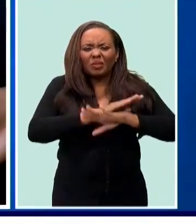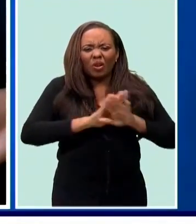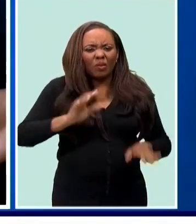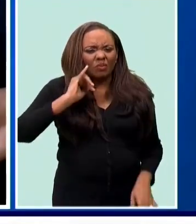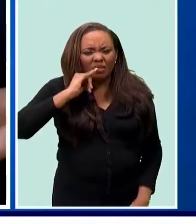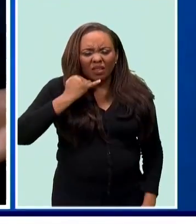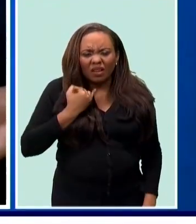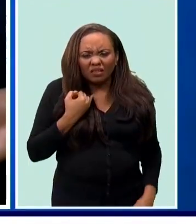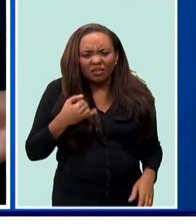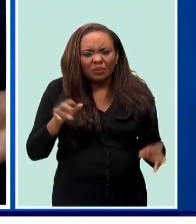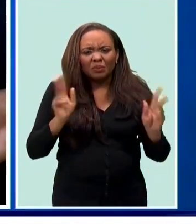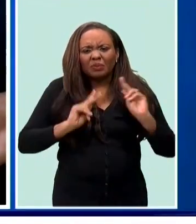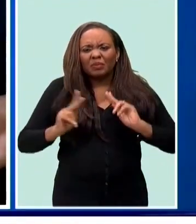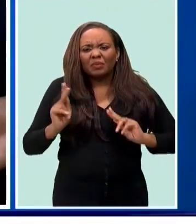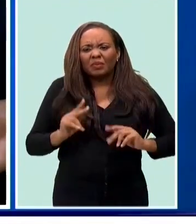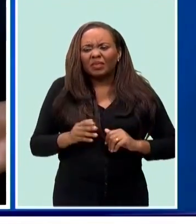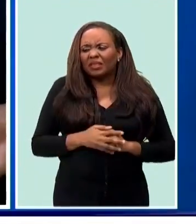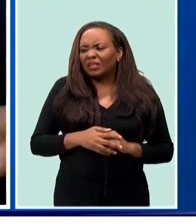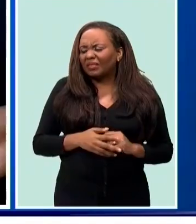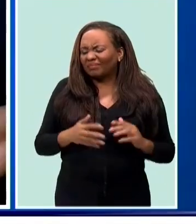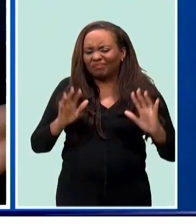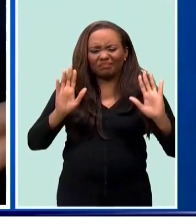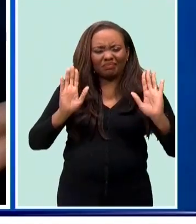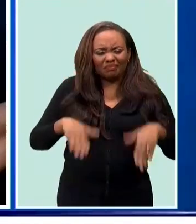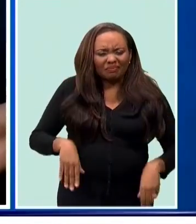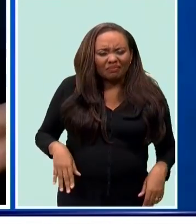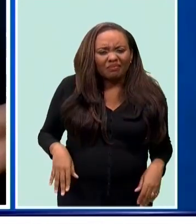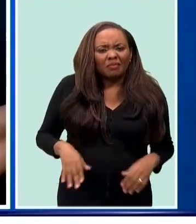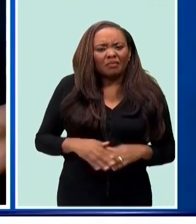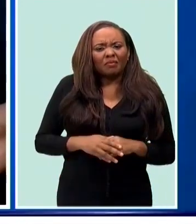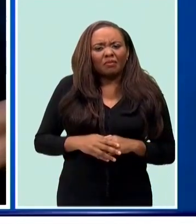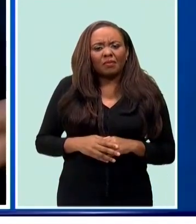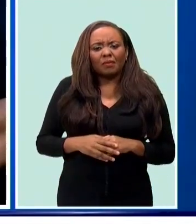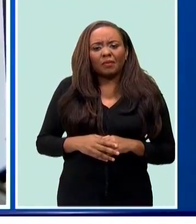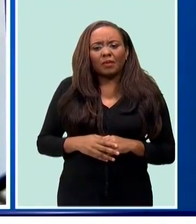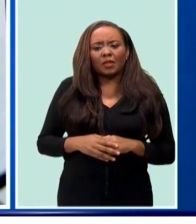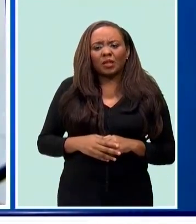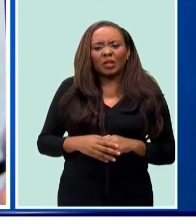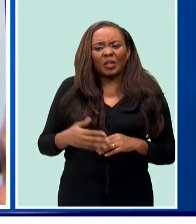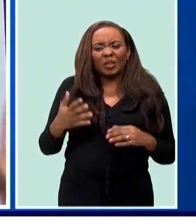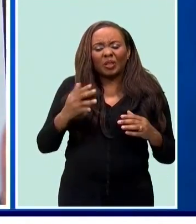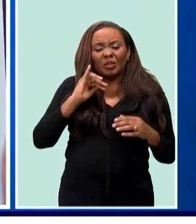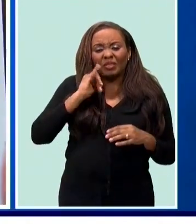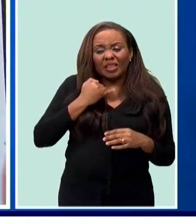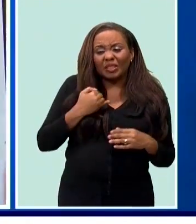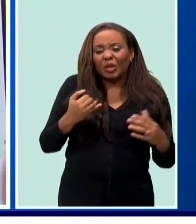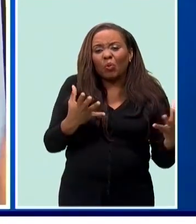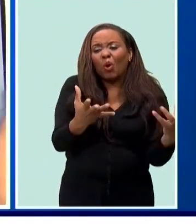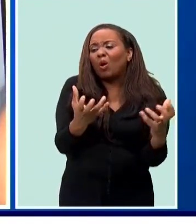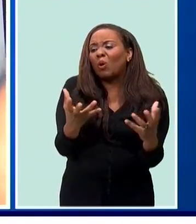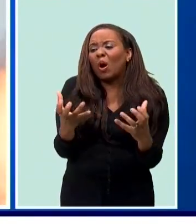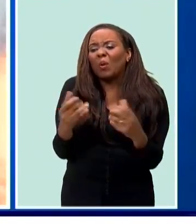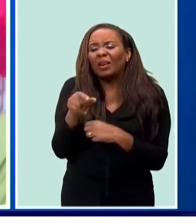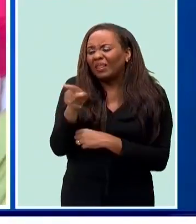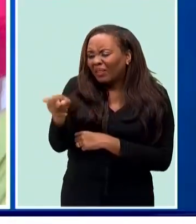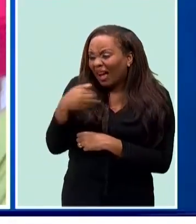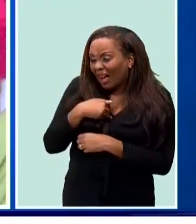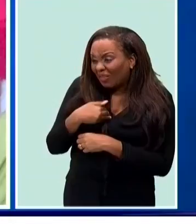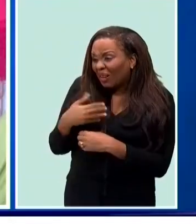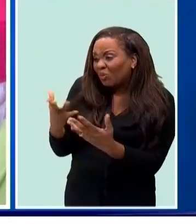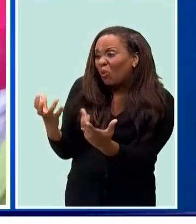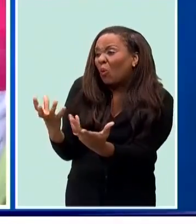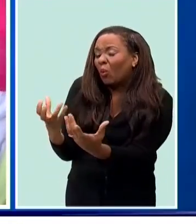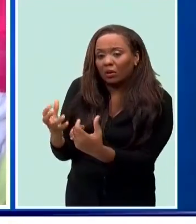We used to say grudge in those days. Don't say anything for what they have because you don't know how the parents